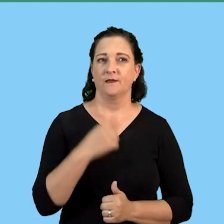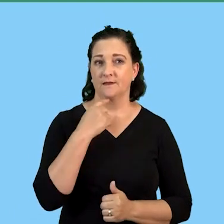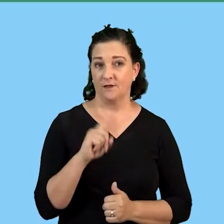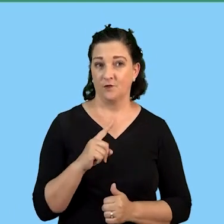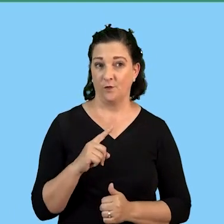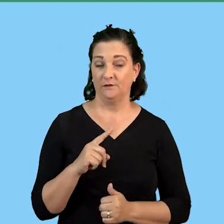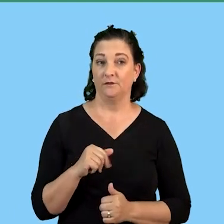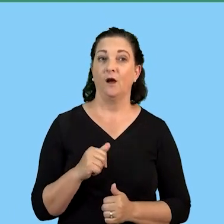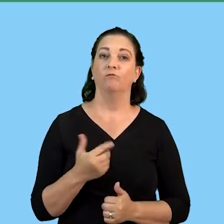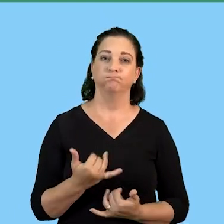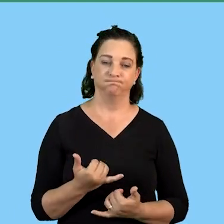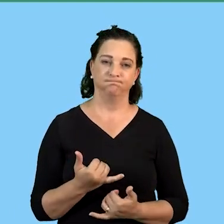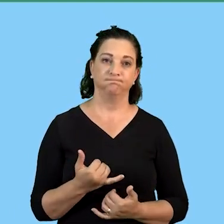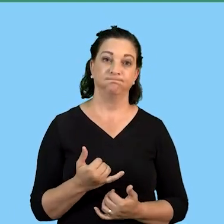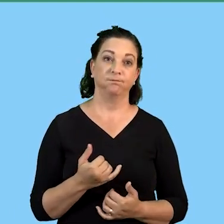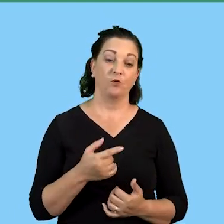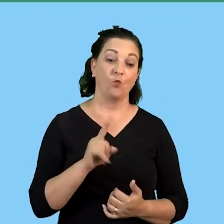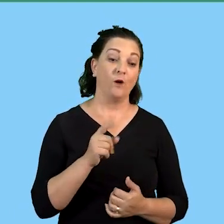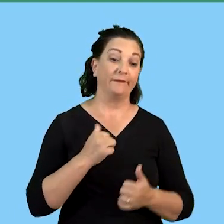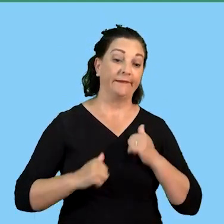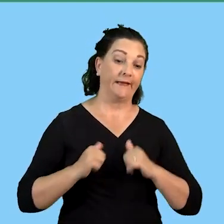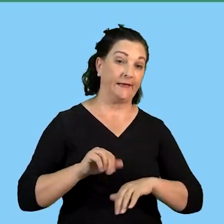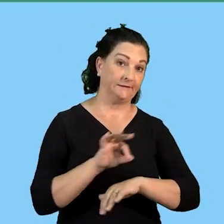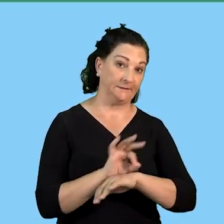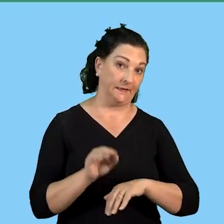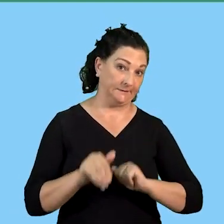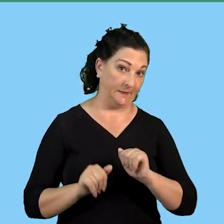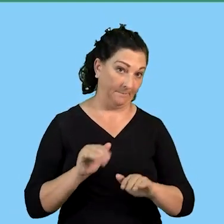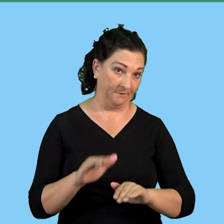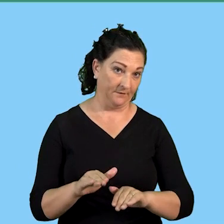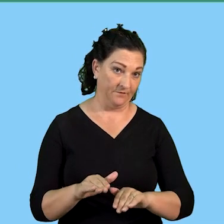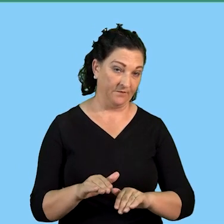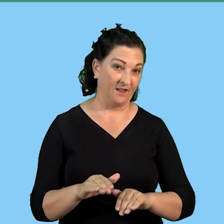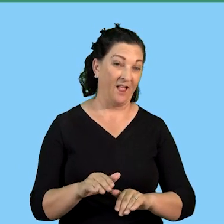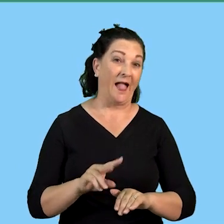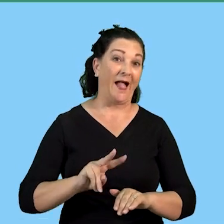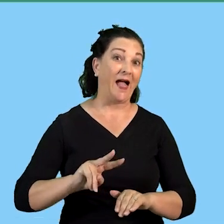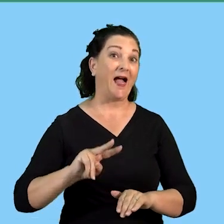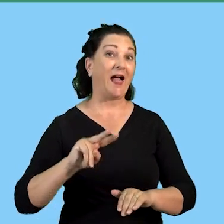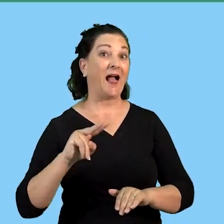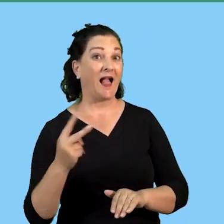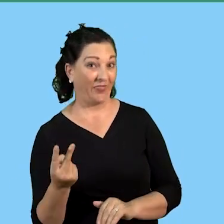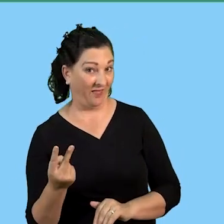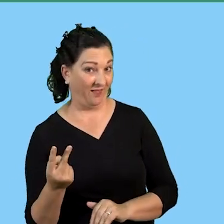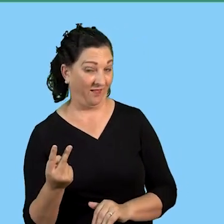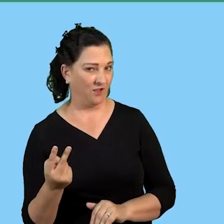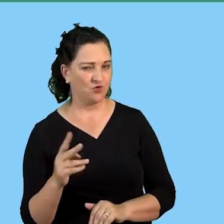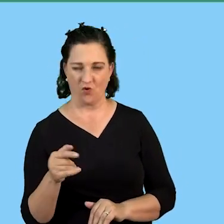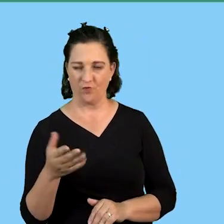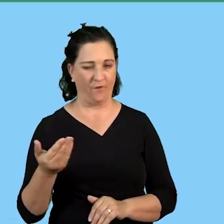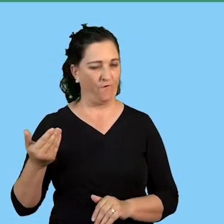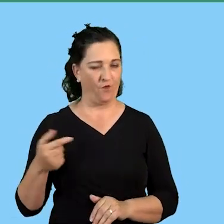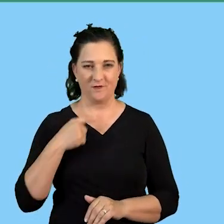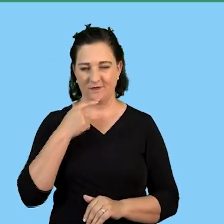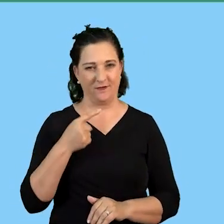to mc other steps of an action plan so if the question says other meaning the ones that we